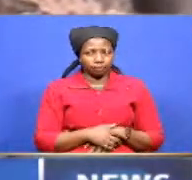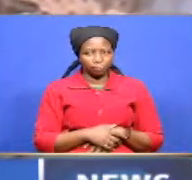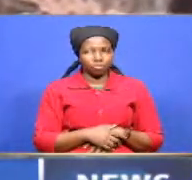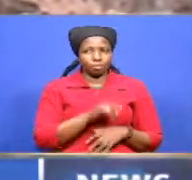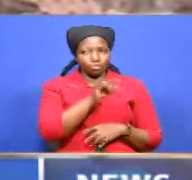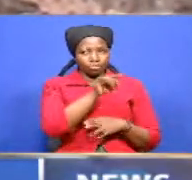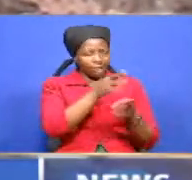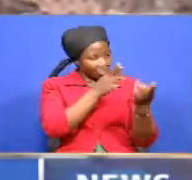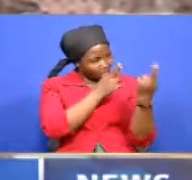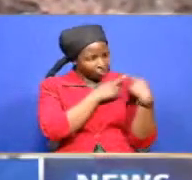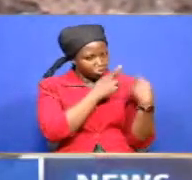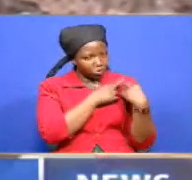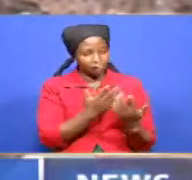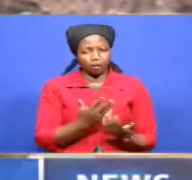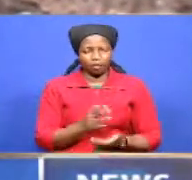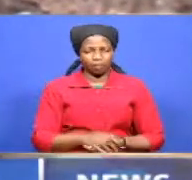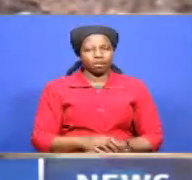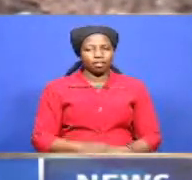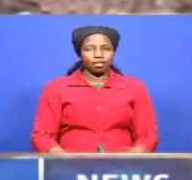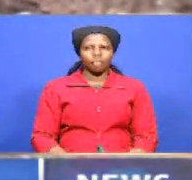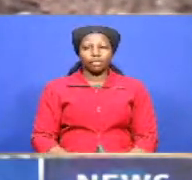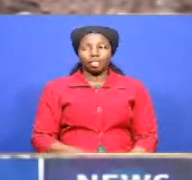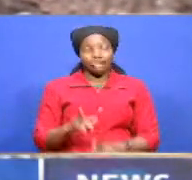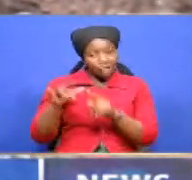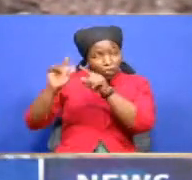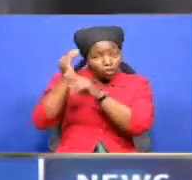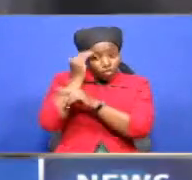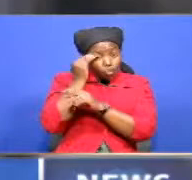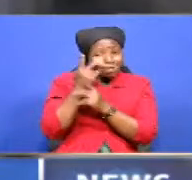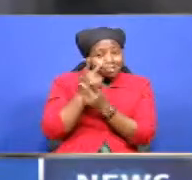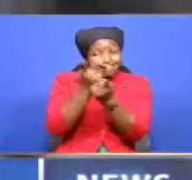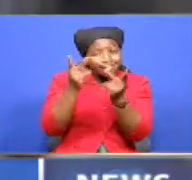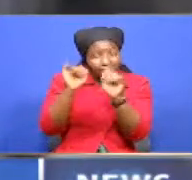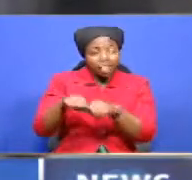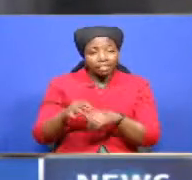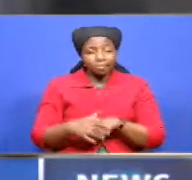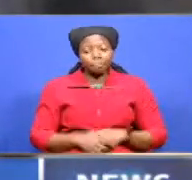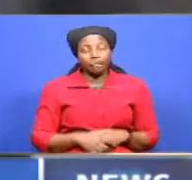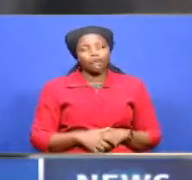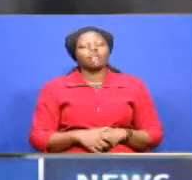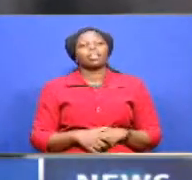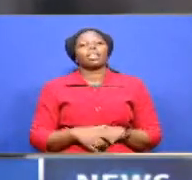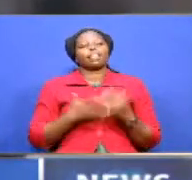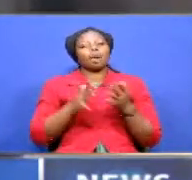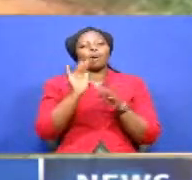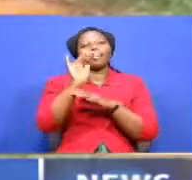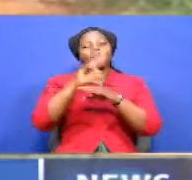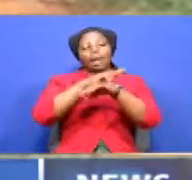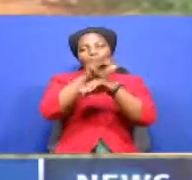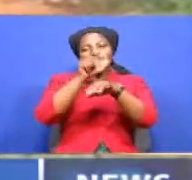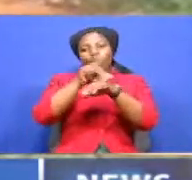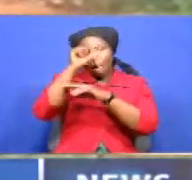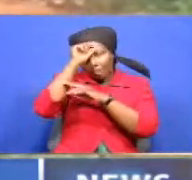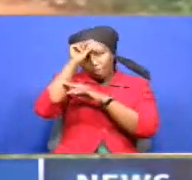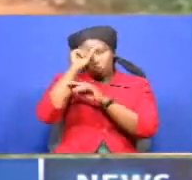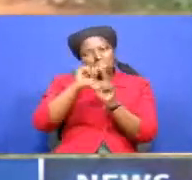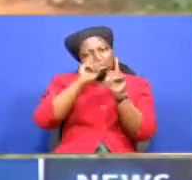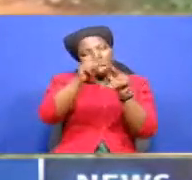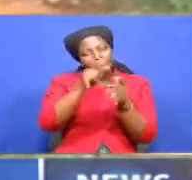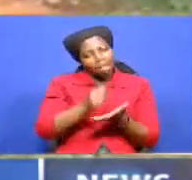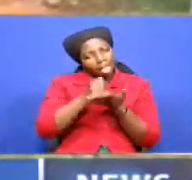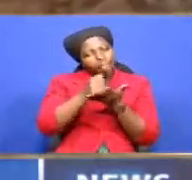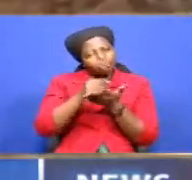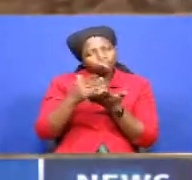wame kuhu na wana jua wana ona they're now calling on the national government to intervene and